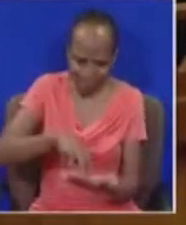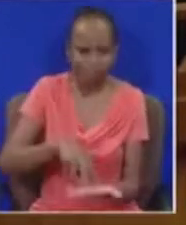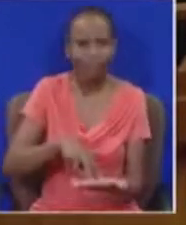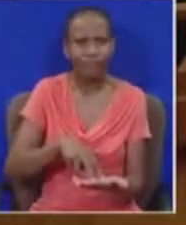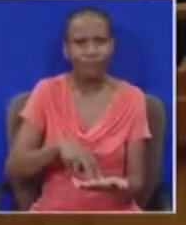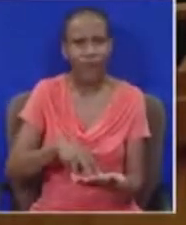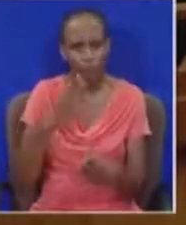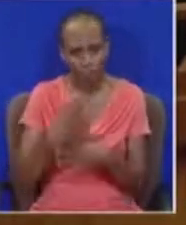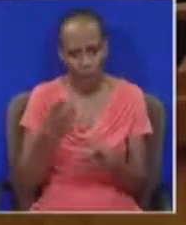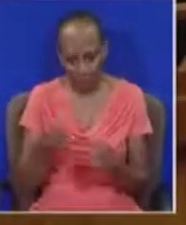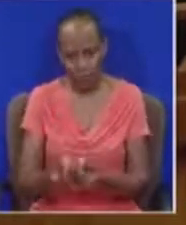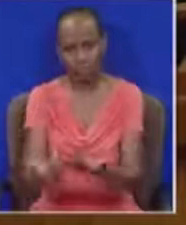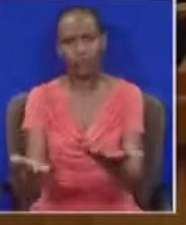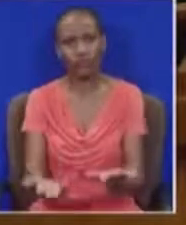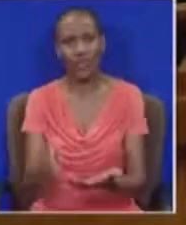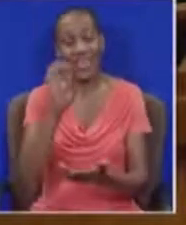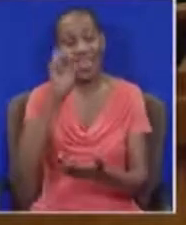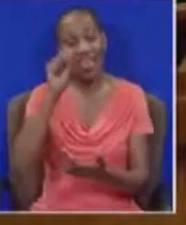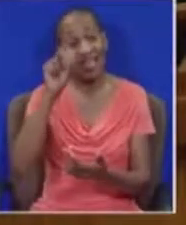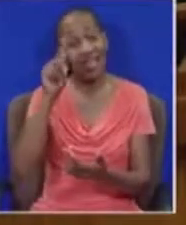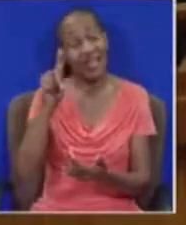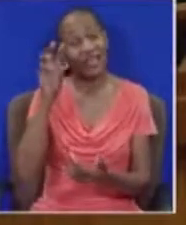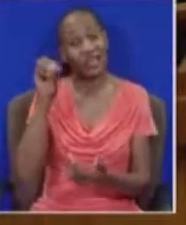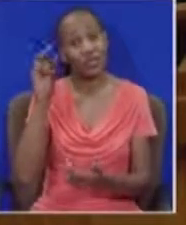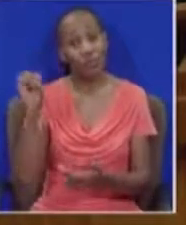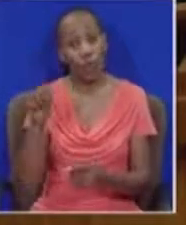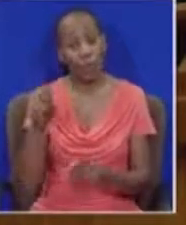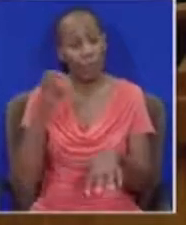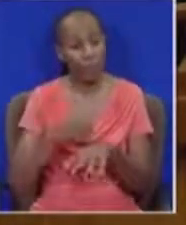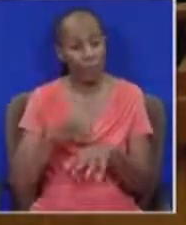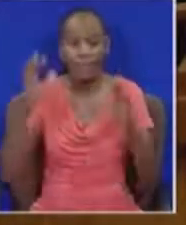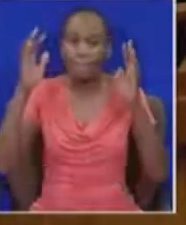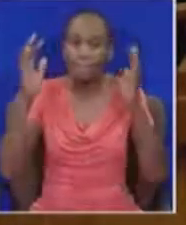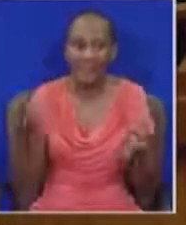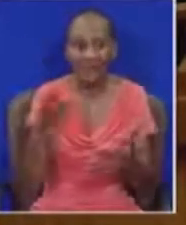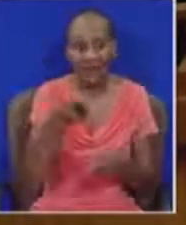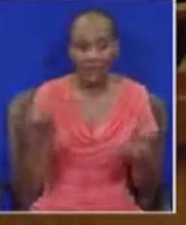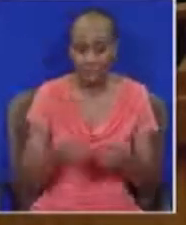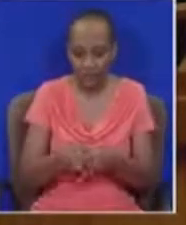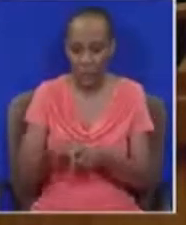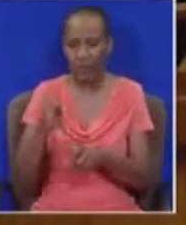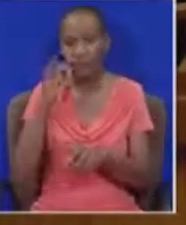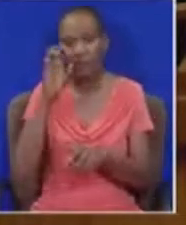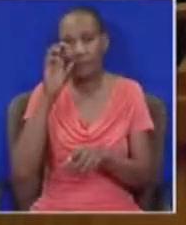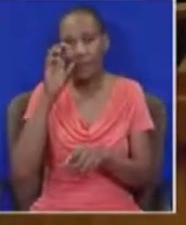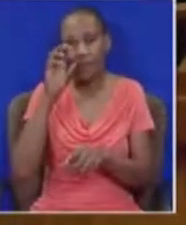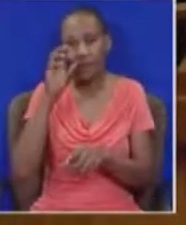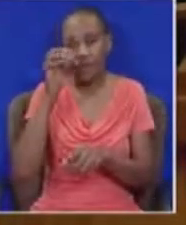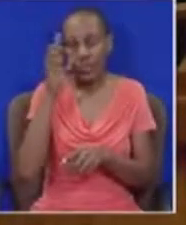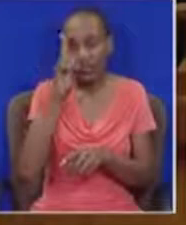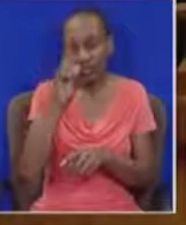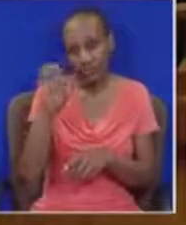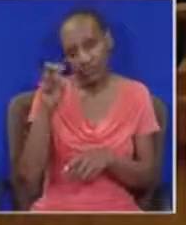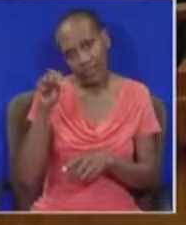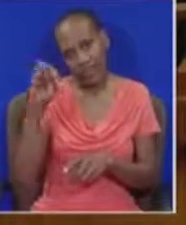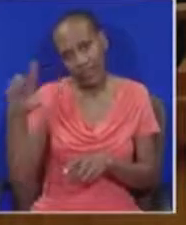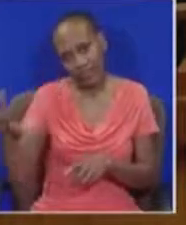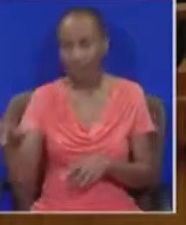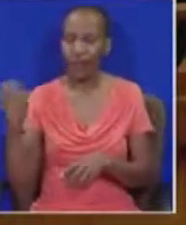happened at ESCOM is epic. It now needs to happen at Danal, Transnet, SAA, SA Express.